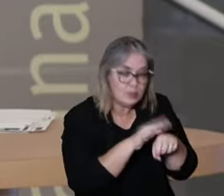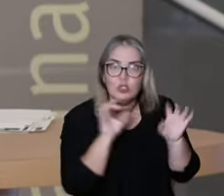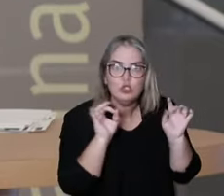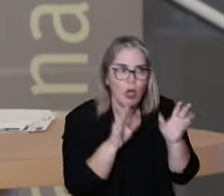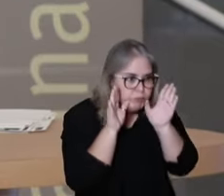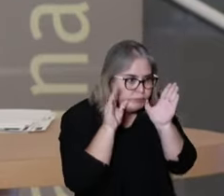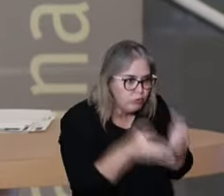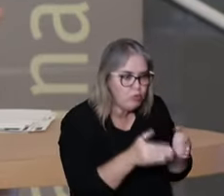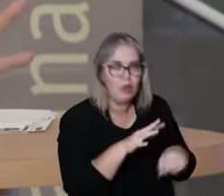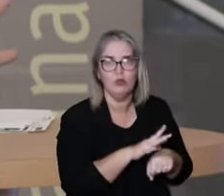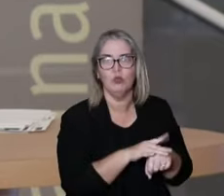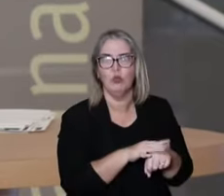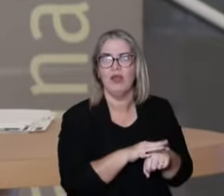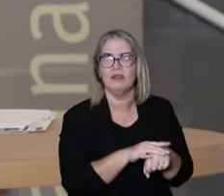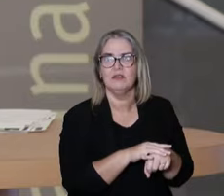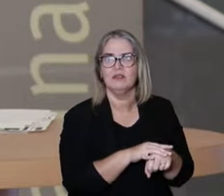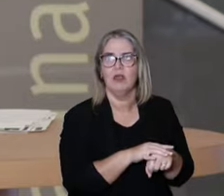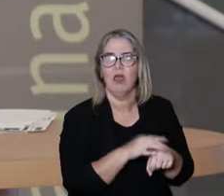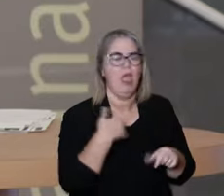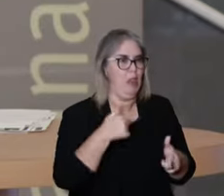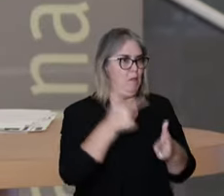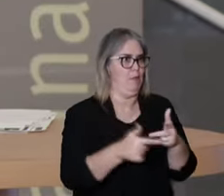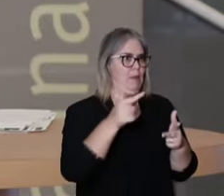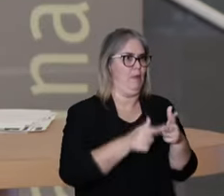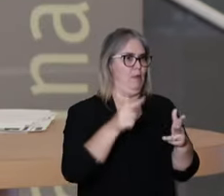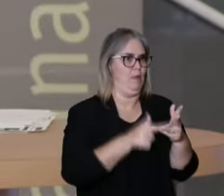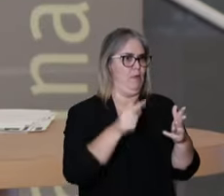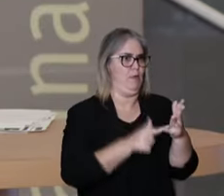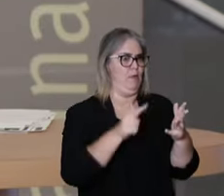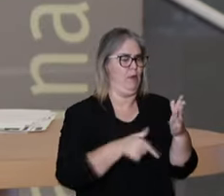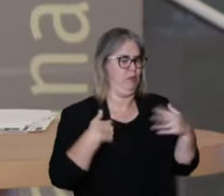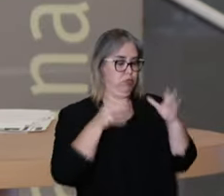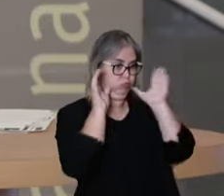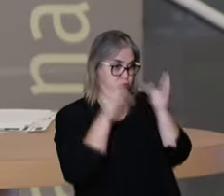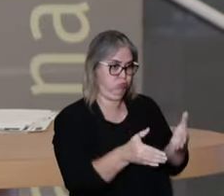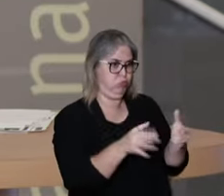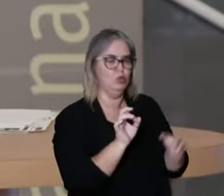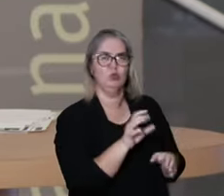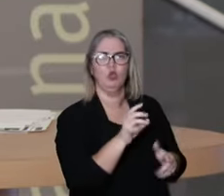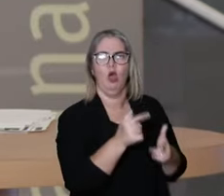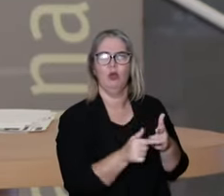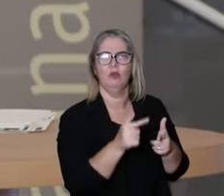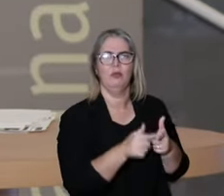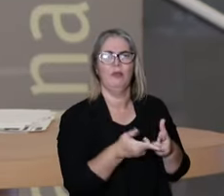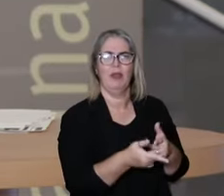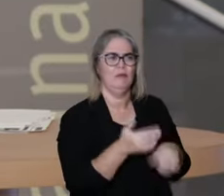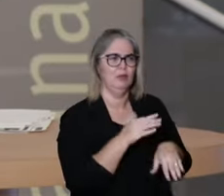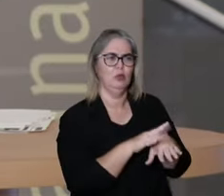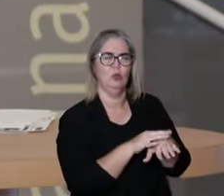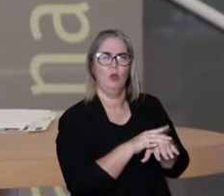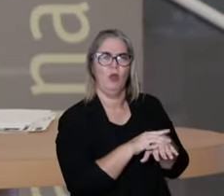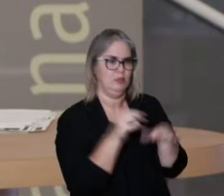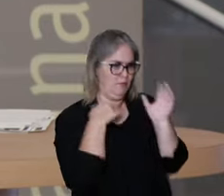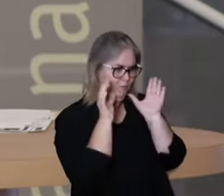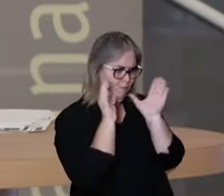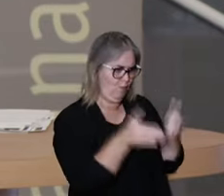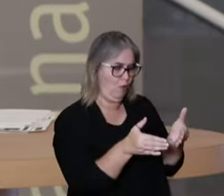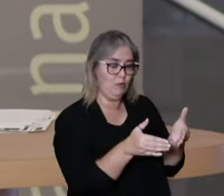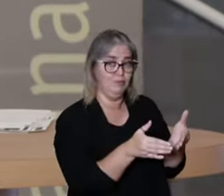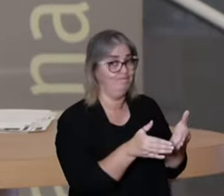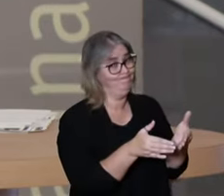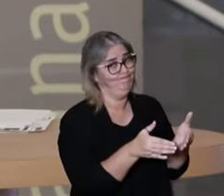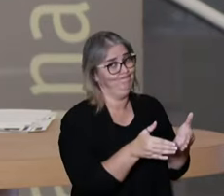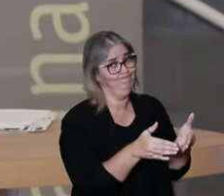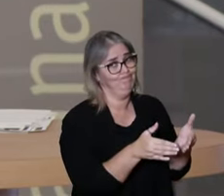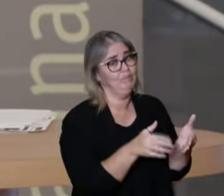that brings a lot of problems and issues that they don't know what to do with that because they're looking at the disease, the focus of